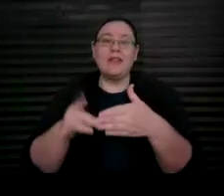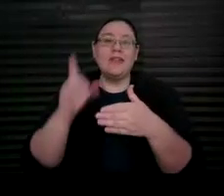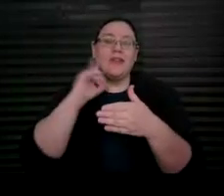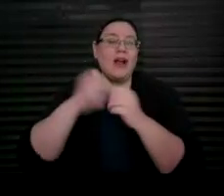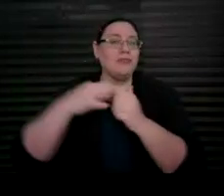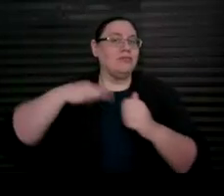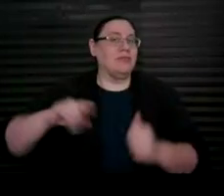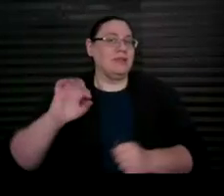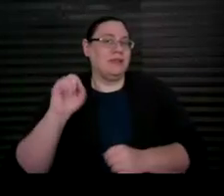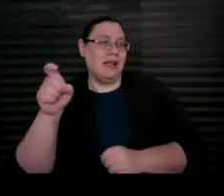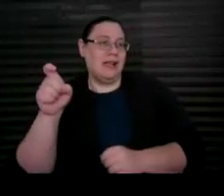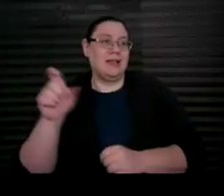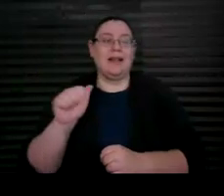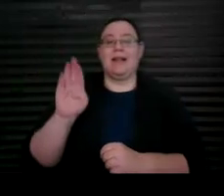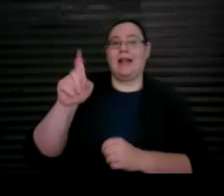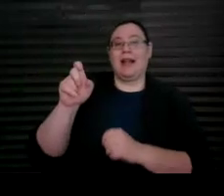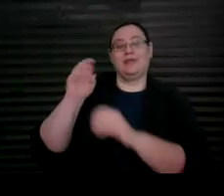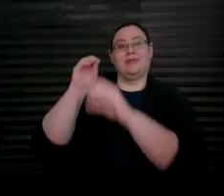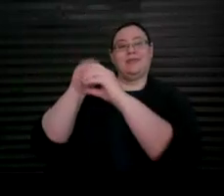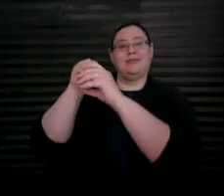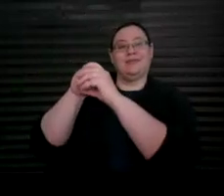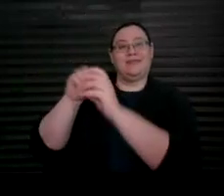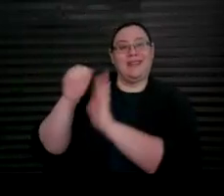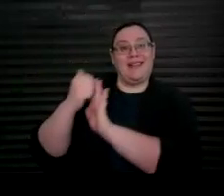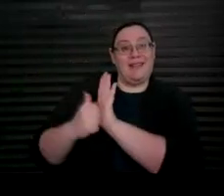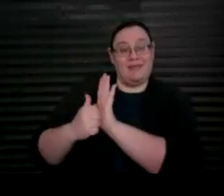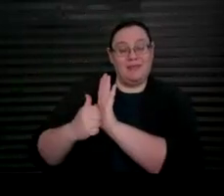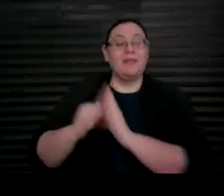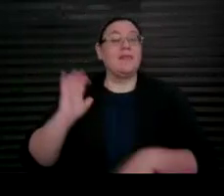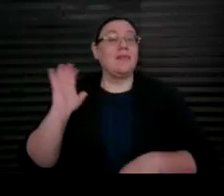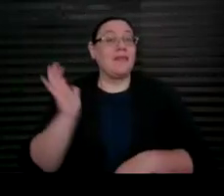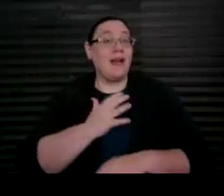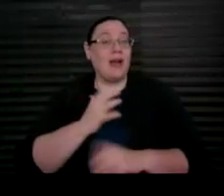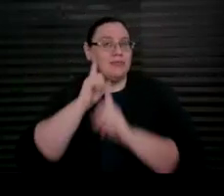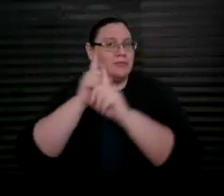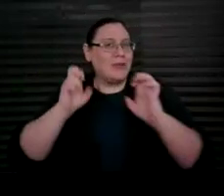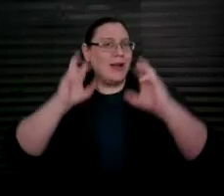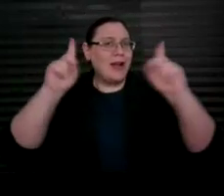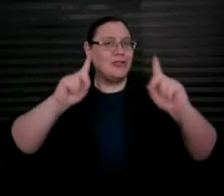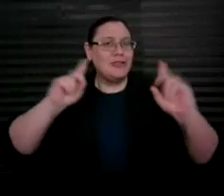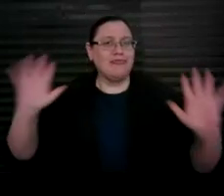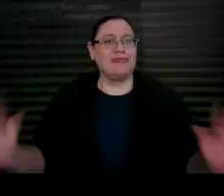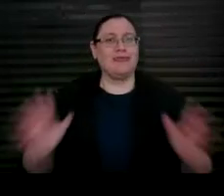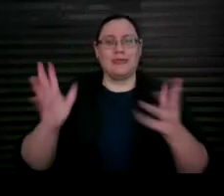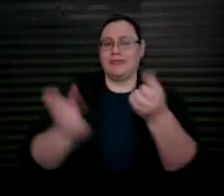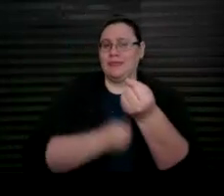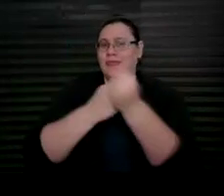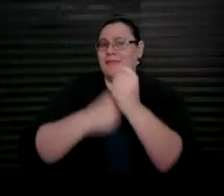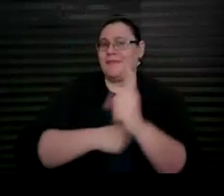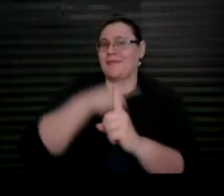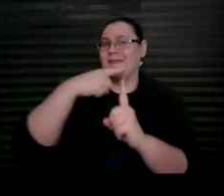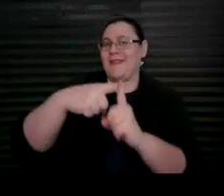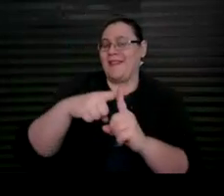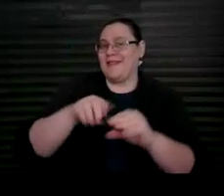ABLE savings accounts. Our mission is to educate, promote, and support the positive impact